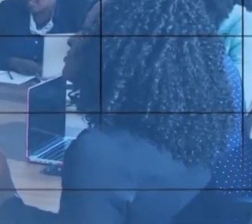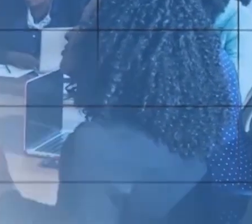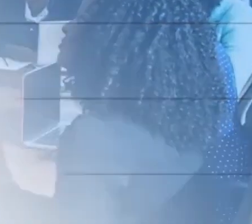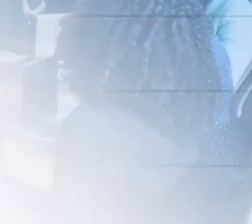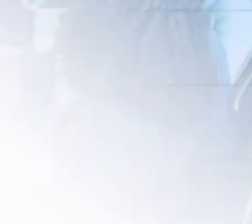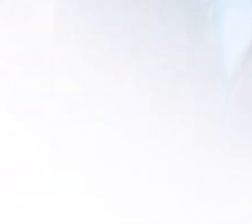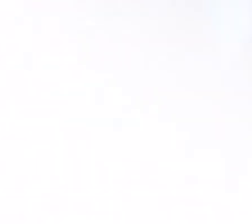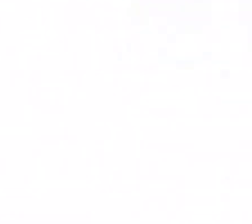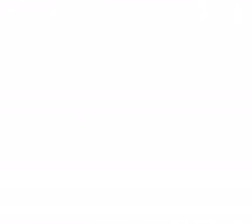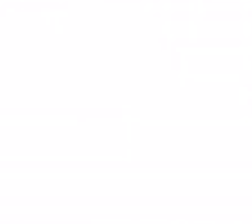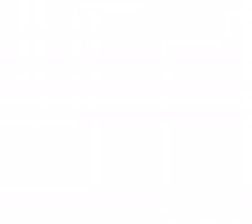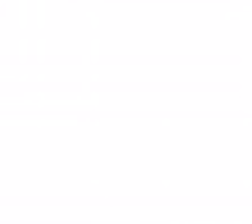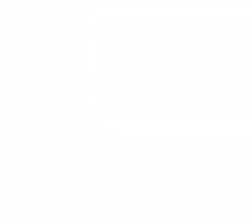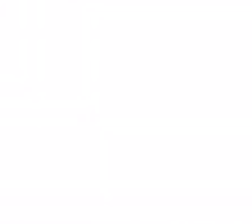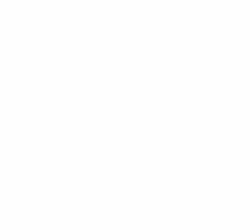Thank you. Thank you.